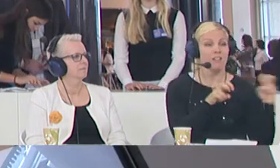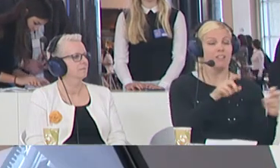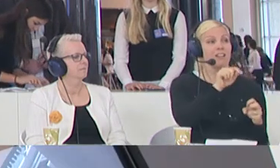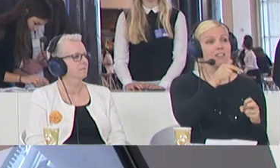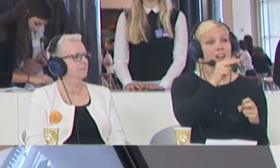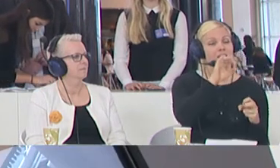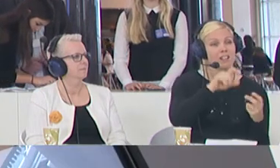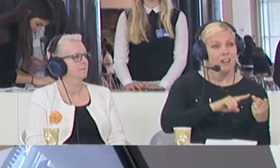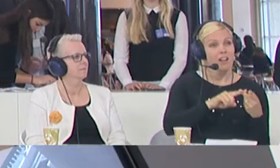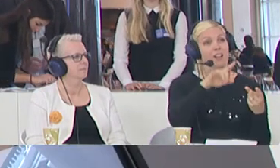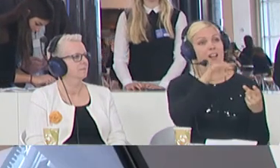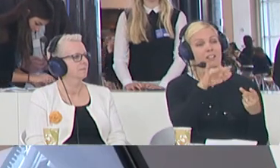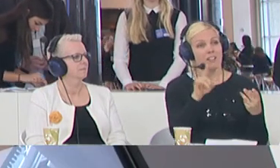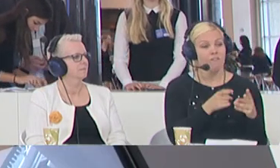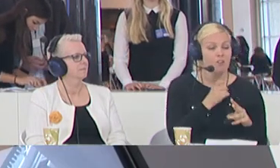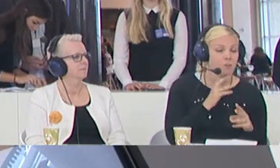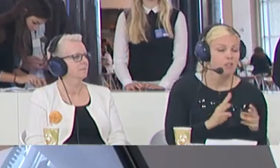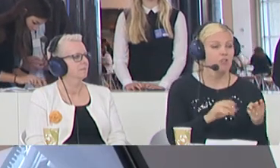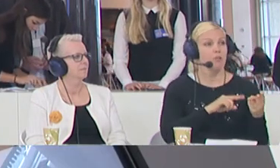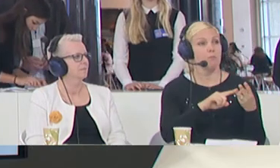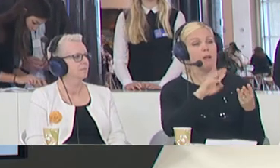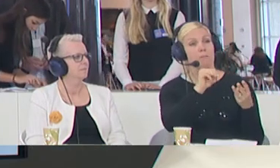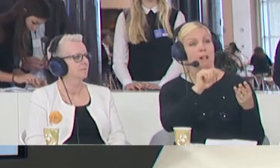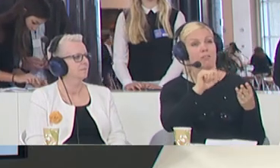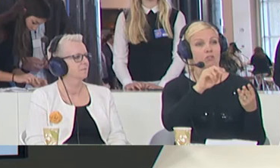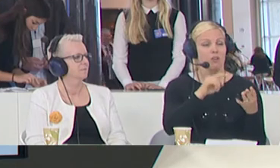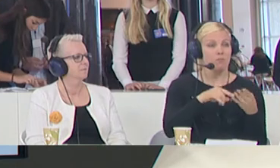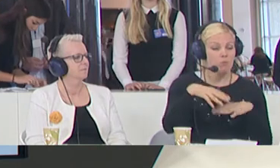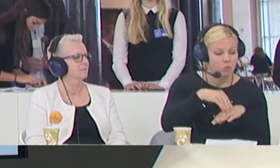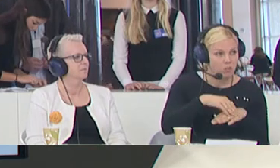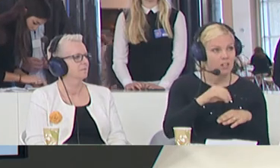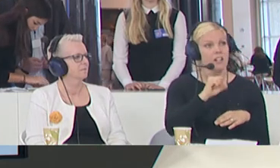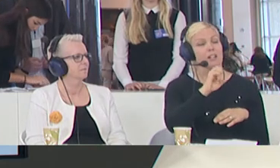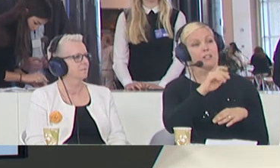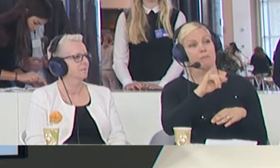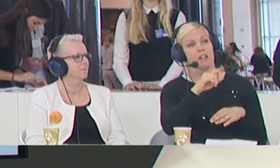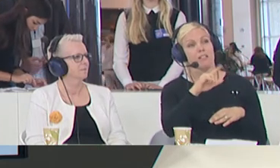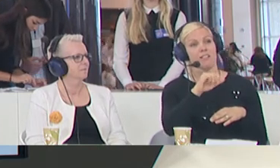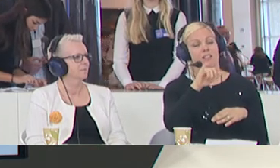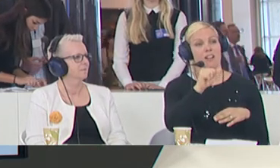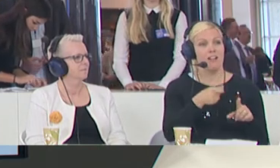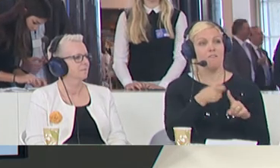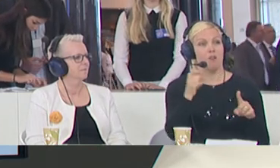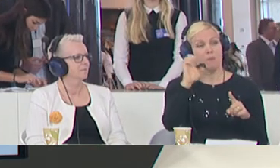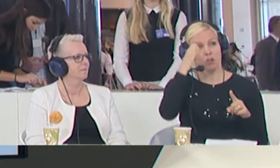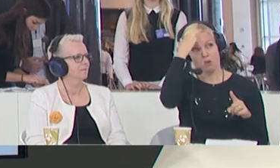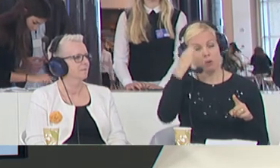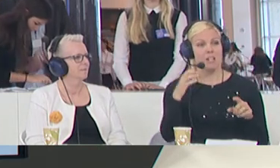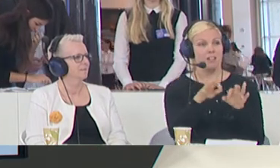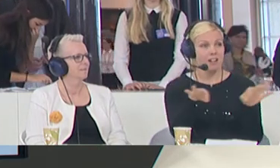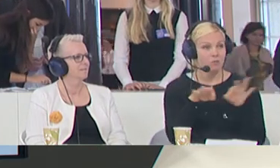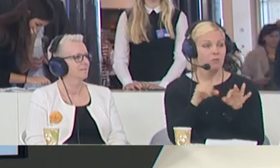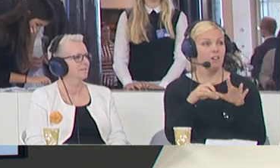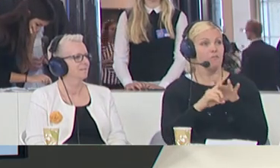Scott Keller from Germany, Helga Steens from Belgium, Malin York from Sweden, Espacio Papadopoulou from the European Council of